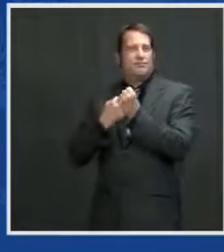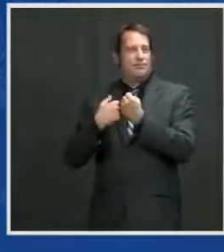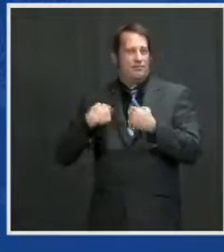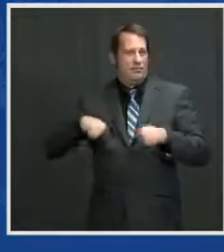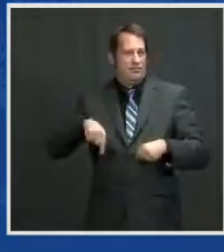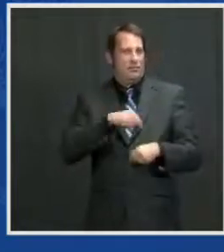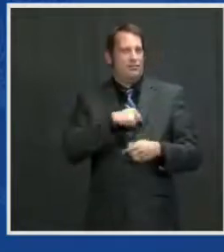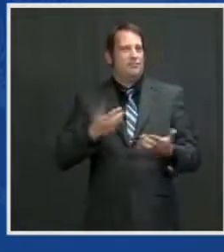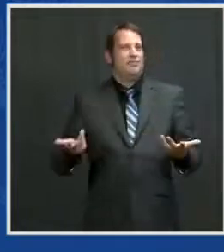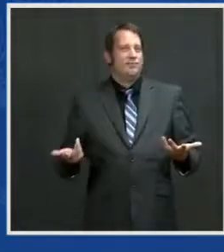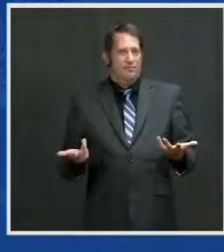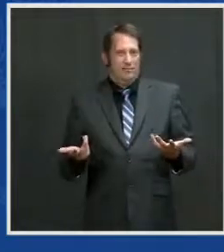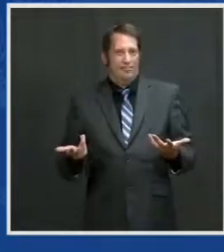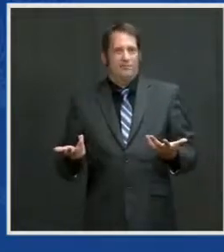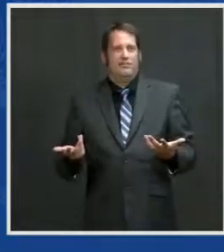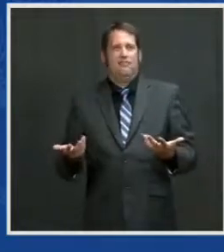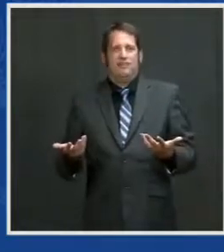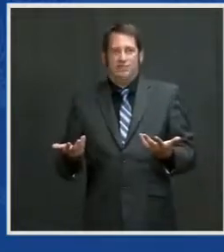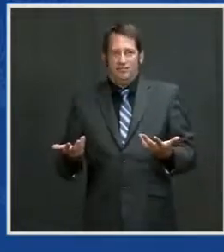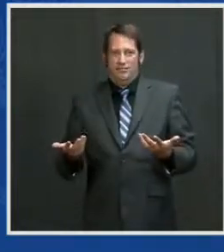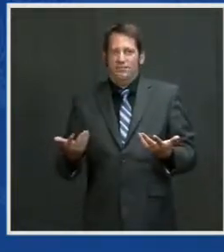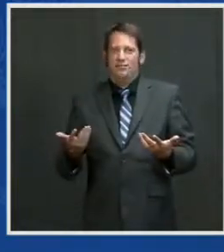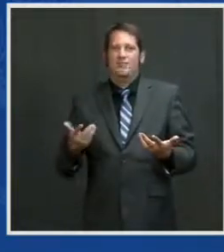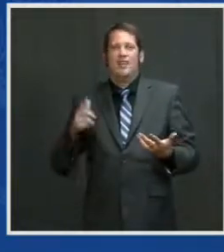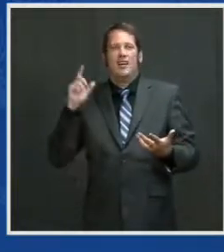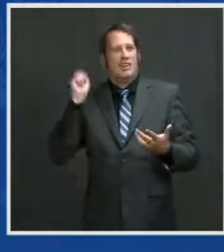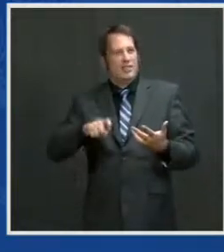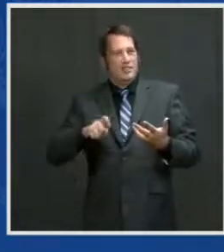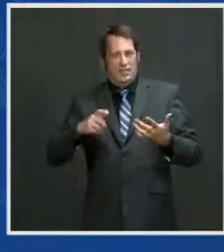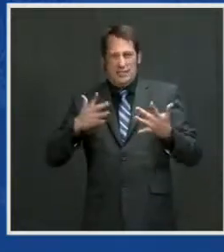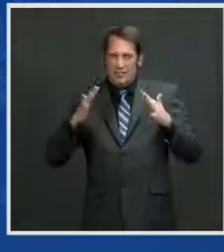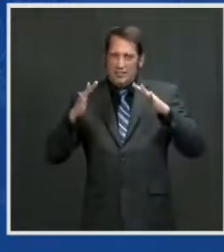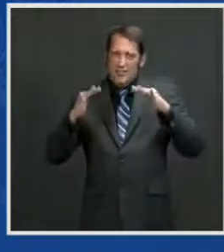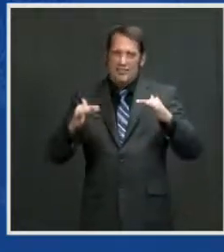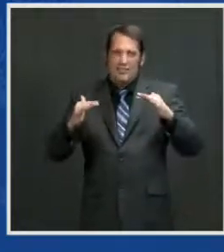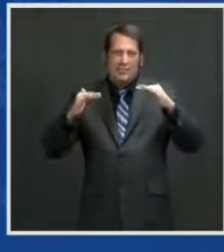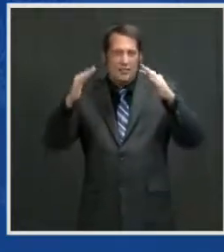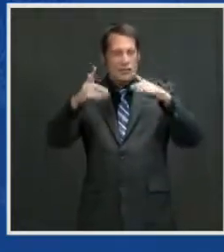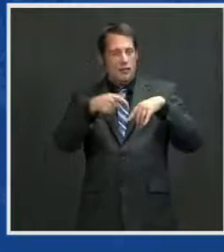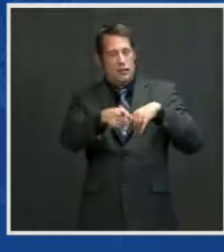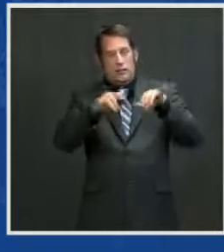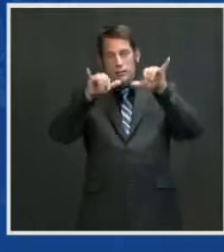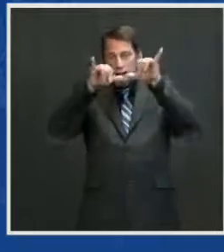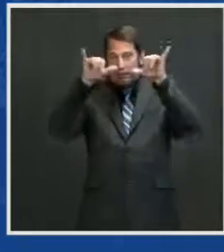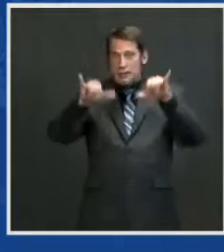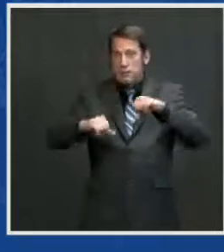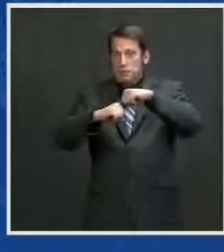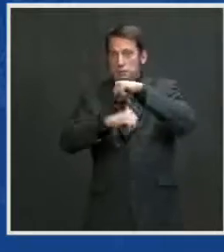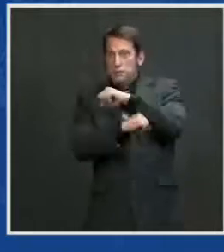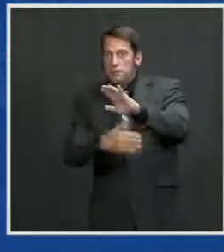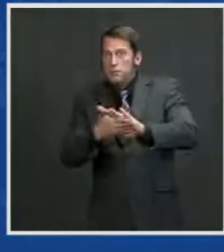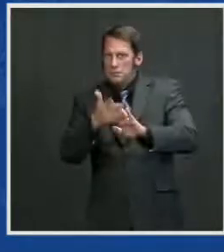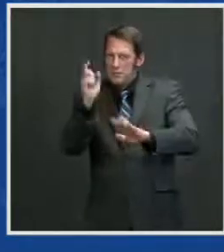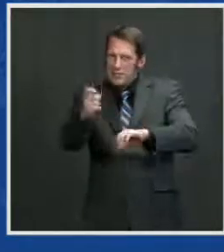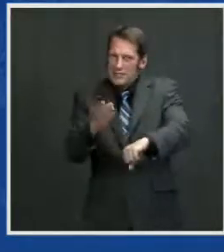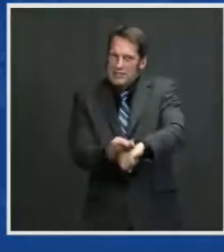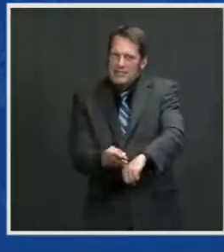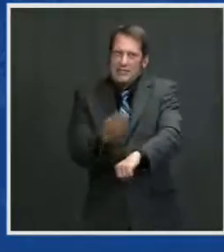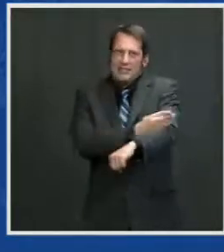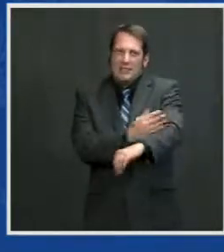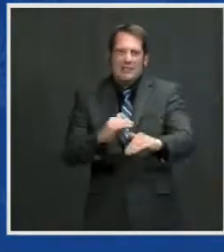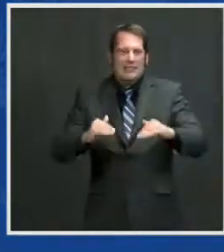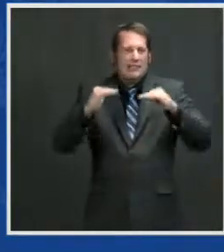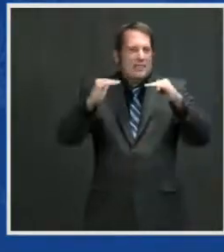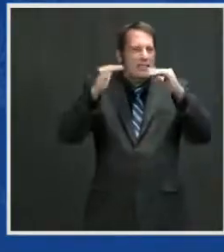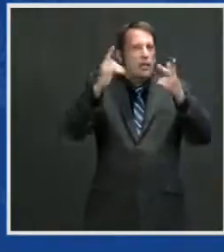infrastructure, our cyber capabilities, and to keep us secure against every threat we've faced over the